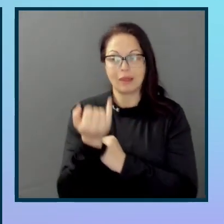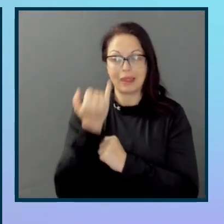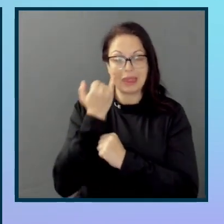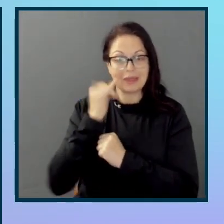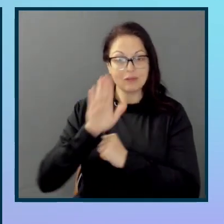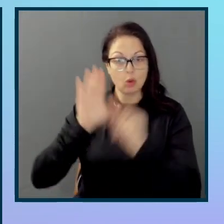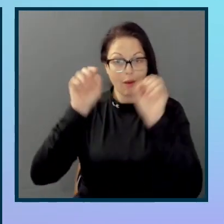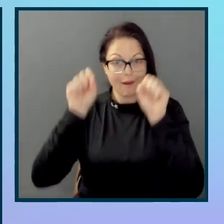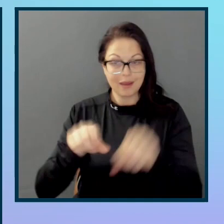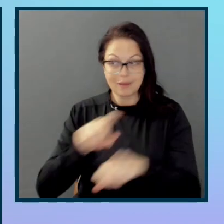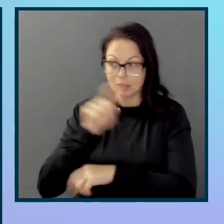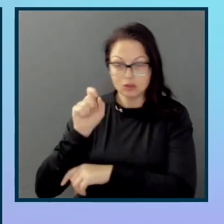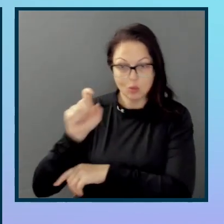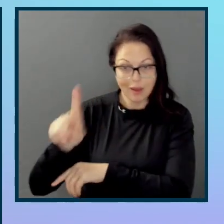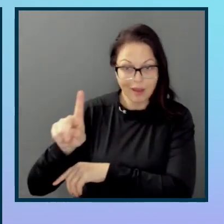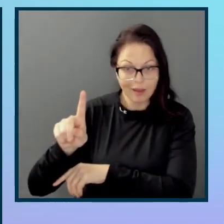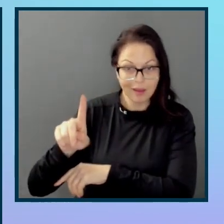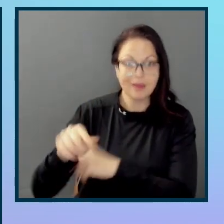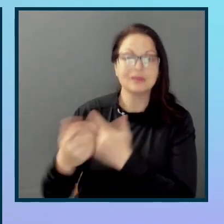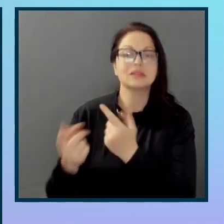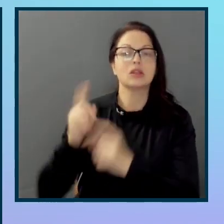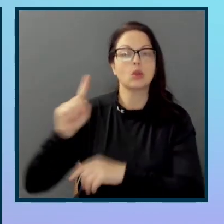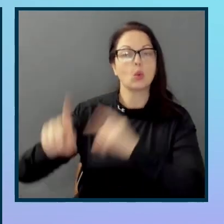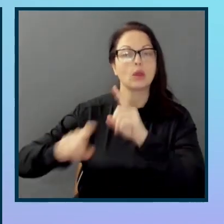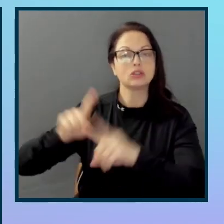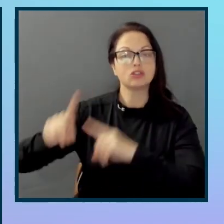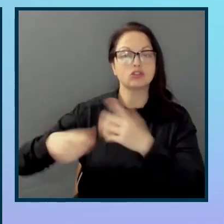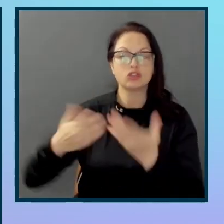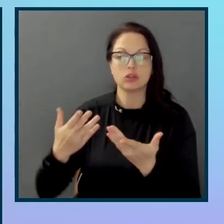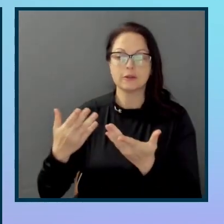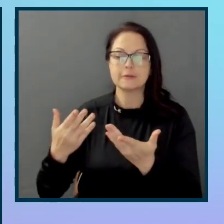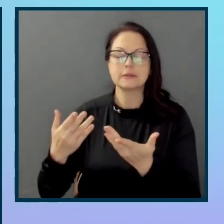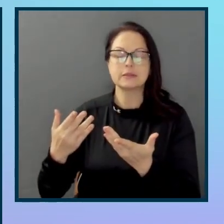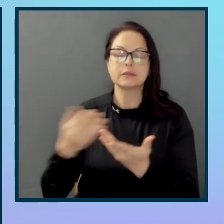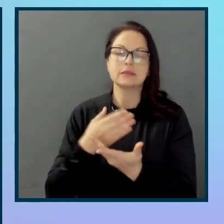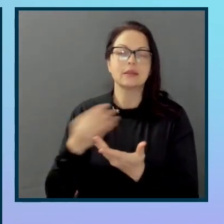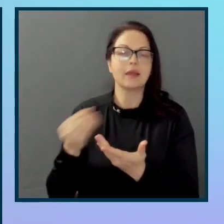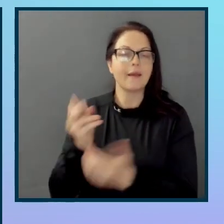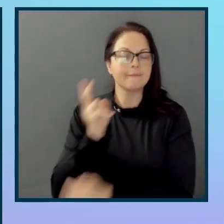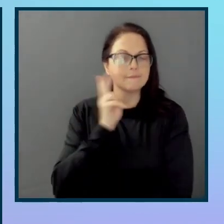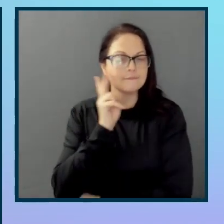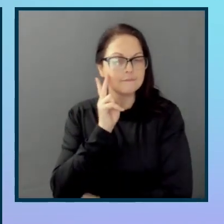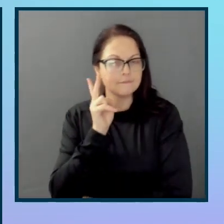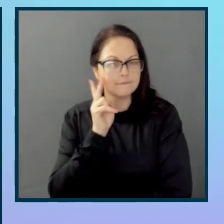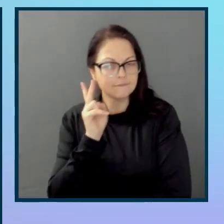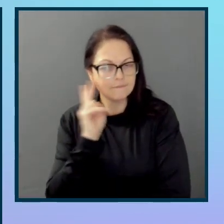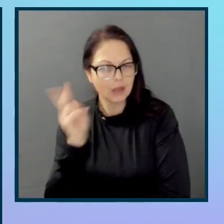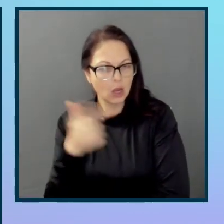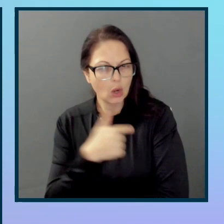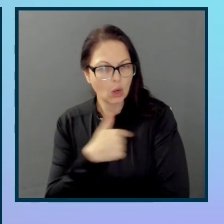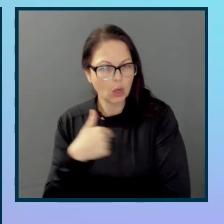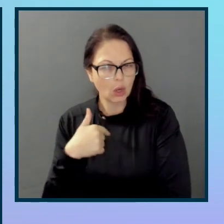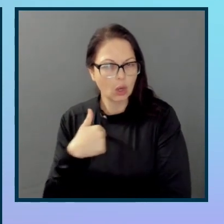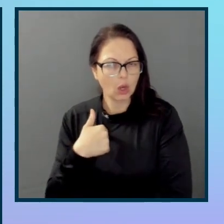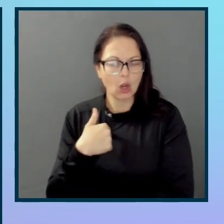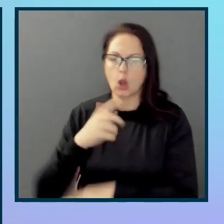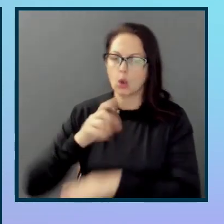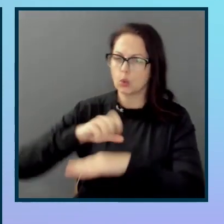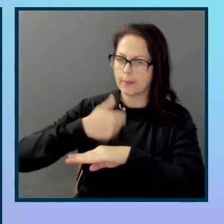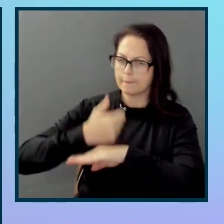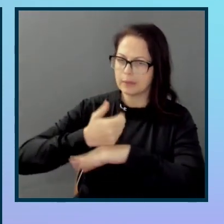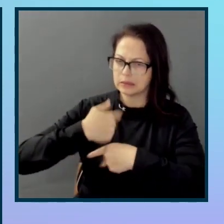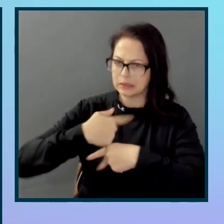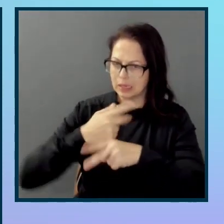that we looked at, those fundamental questions, and see, are we actually doing this, are we building a product